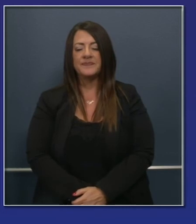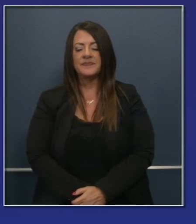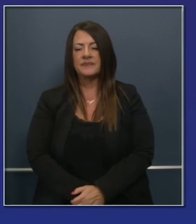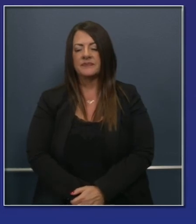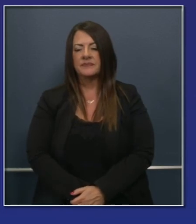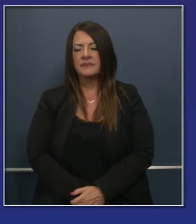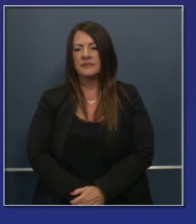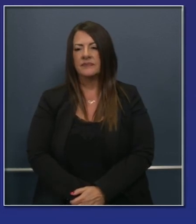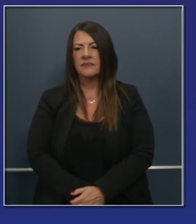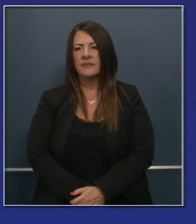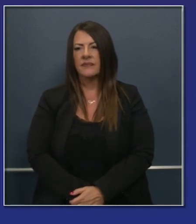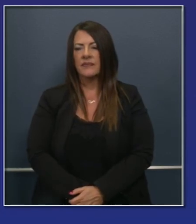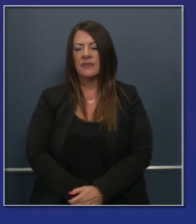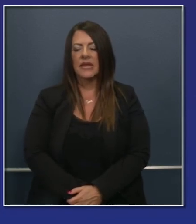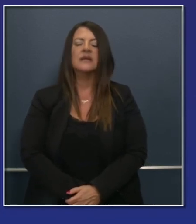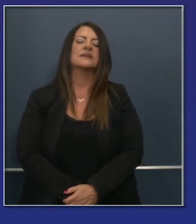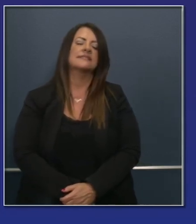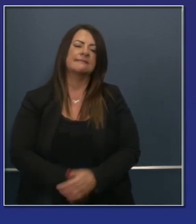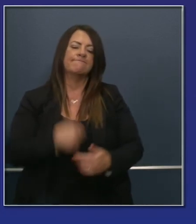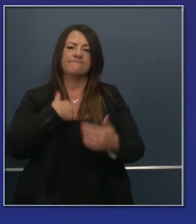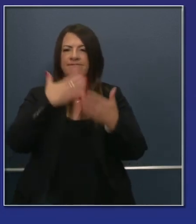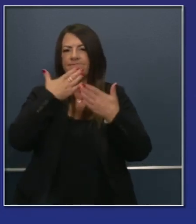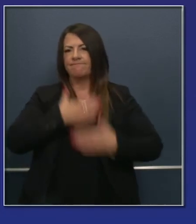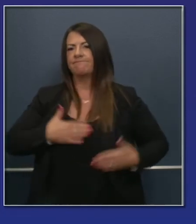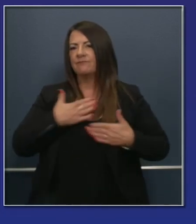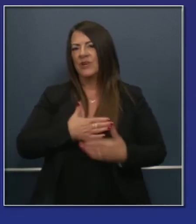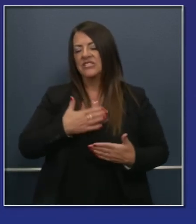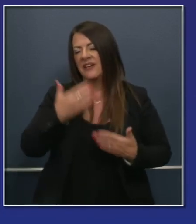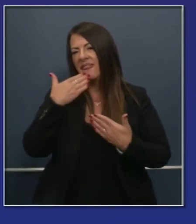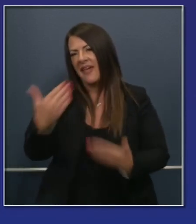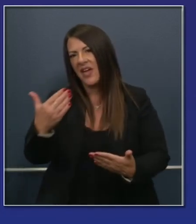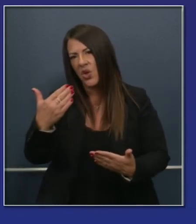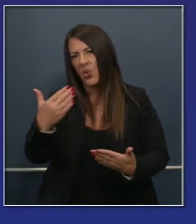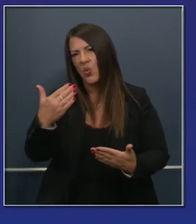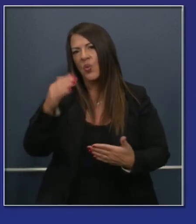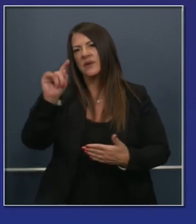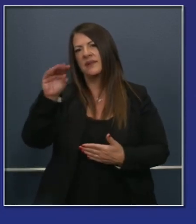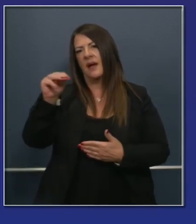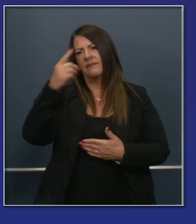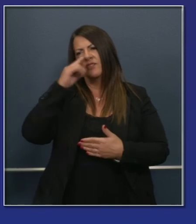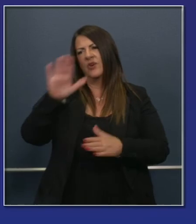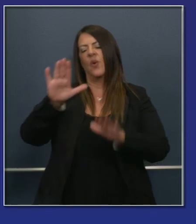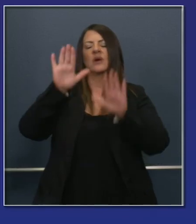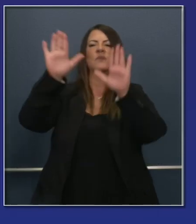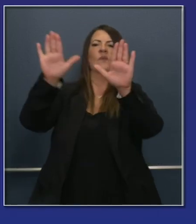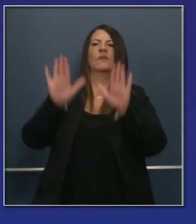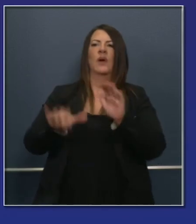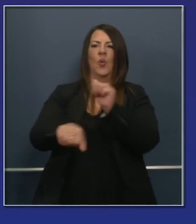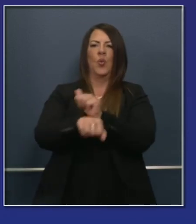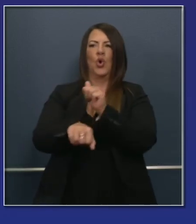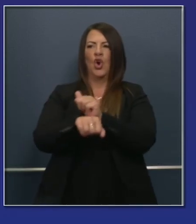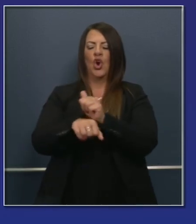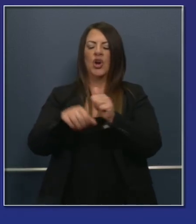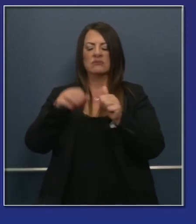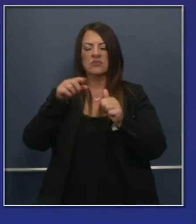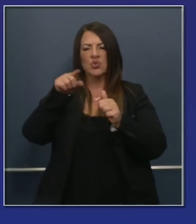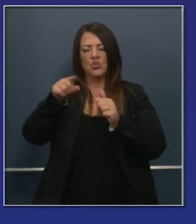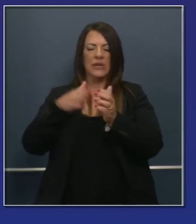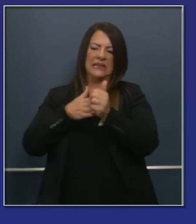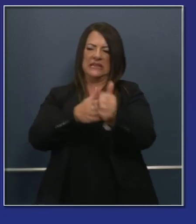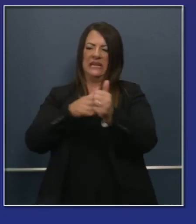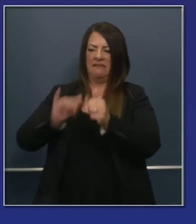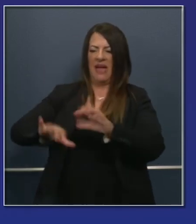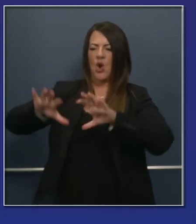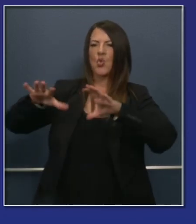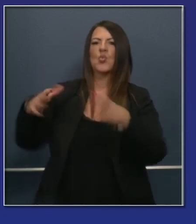I appreciate the sentiment, and moreover, Tom, thank you for all your outstanding work leading this task force. We were able